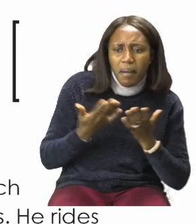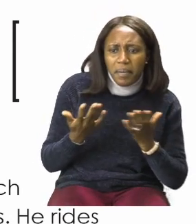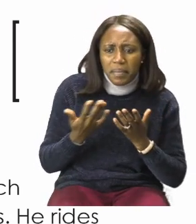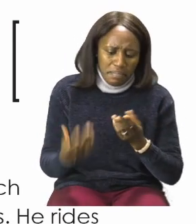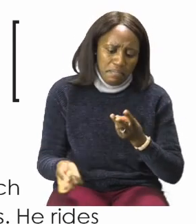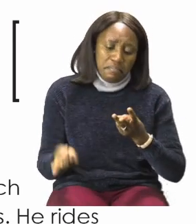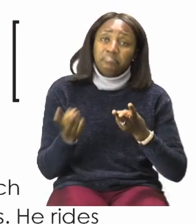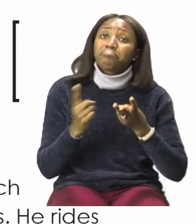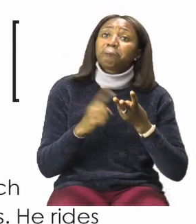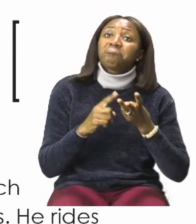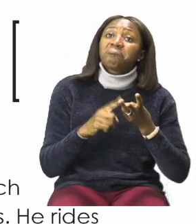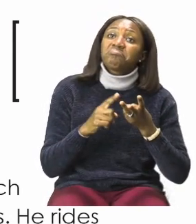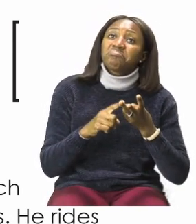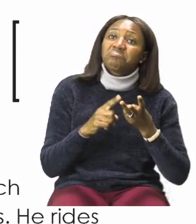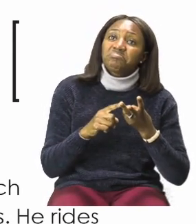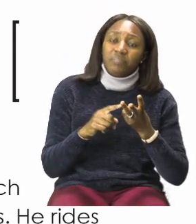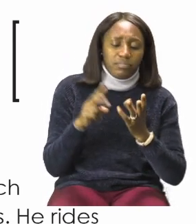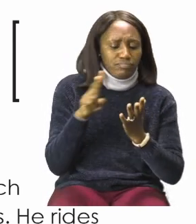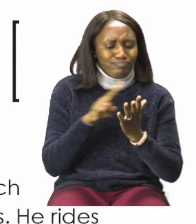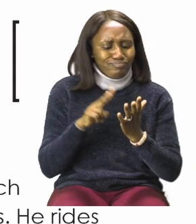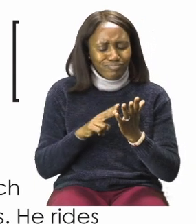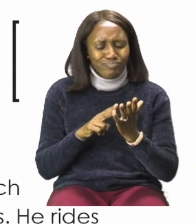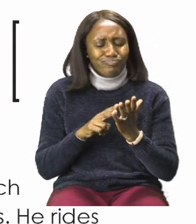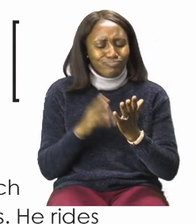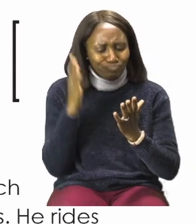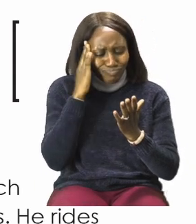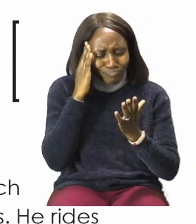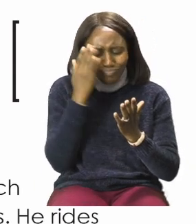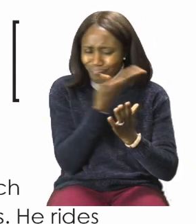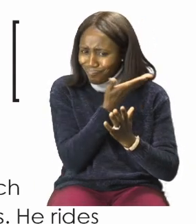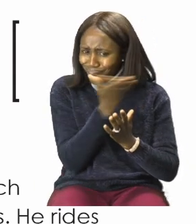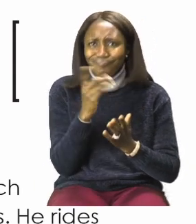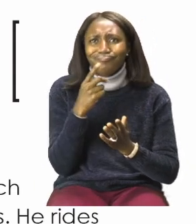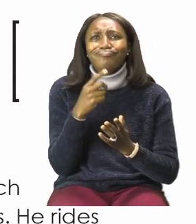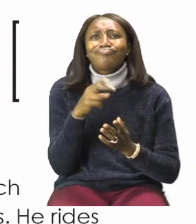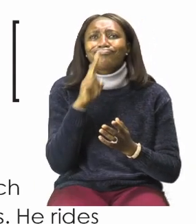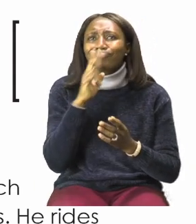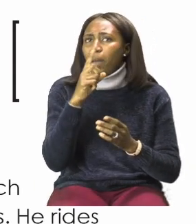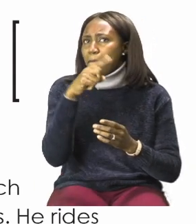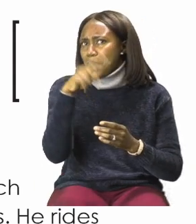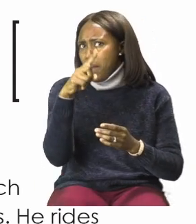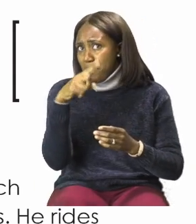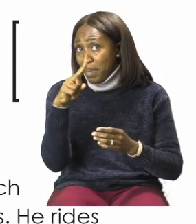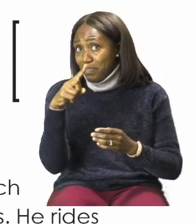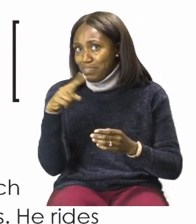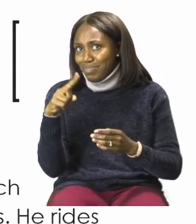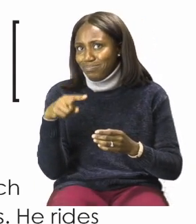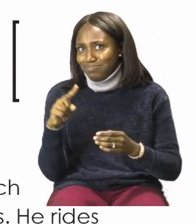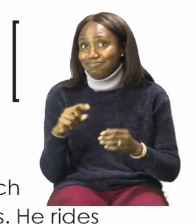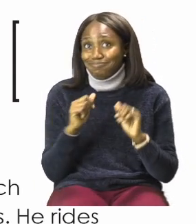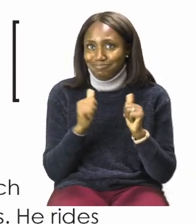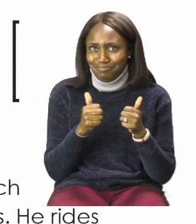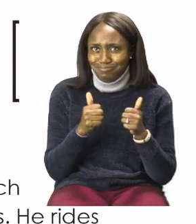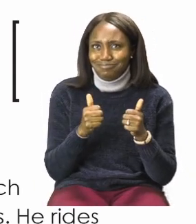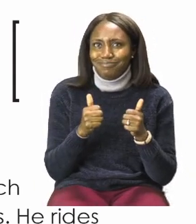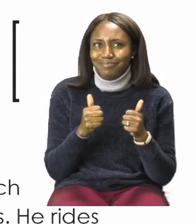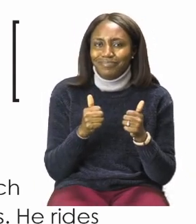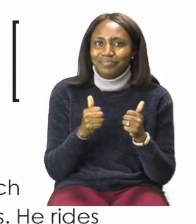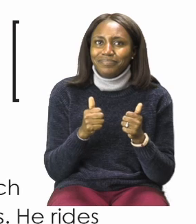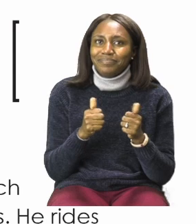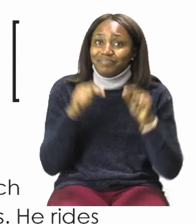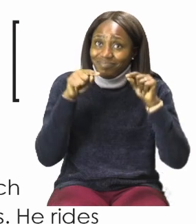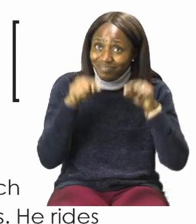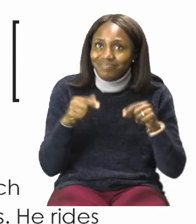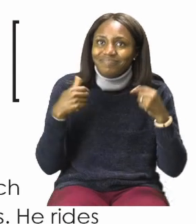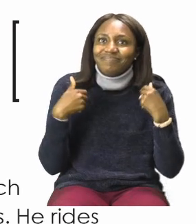And then the third time is to make sure that anything that we have answered is correct. So we're going